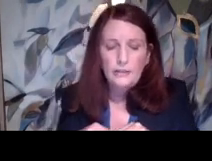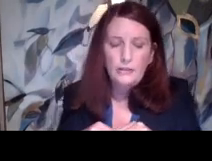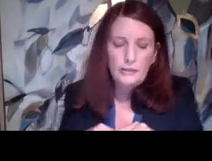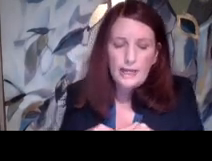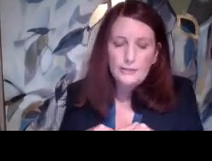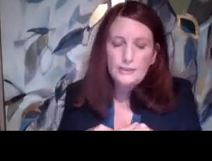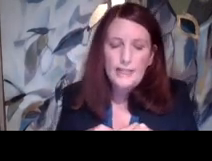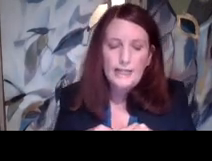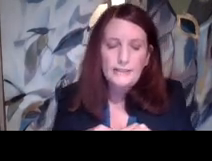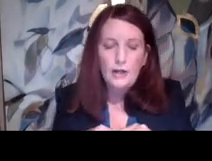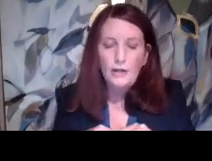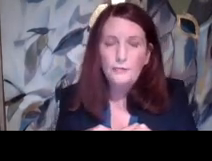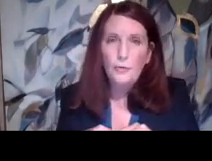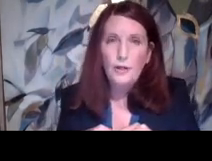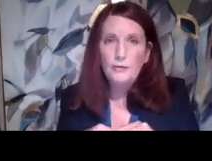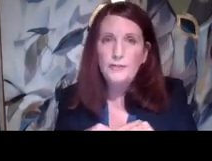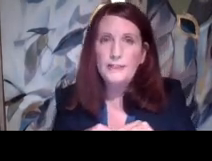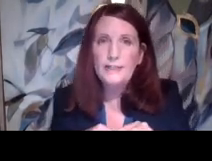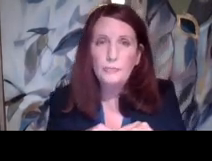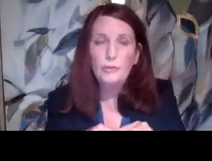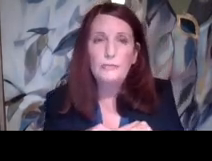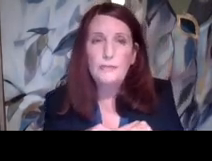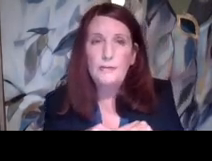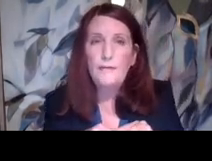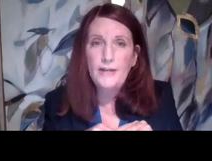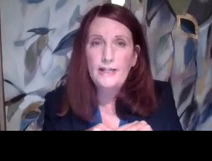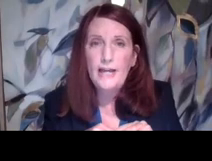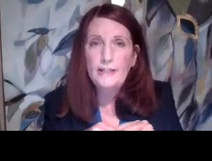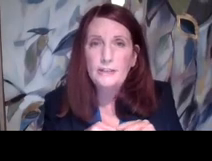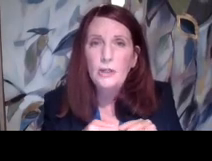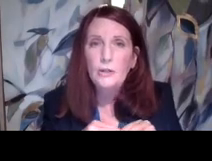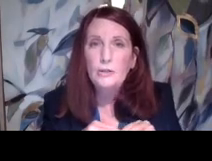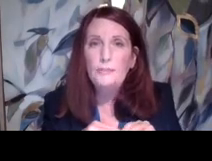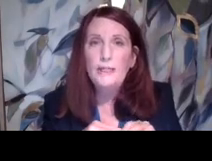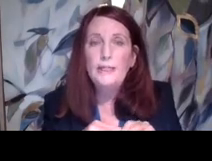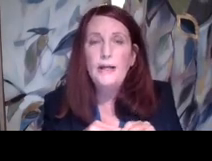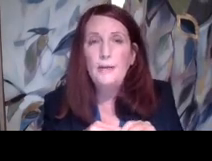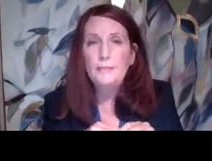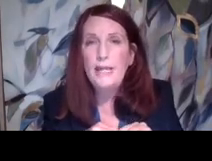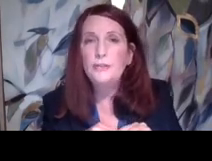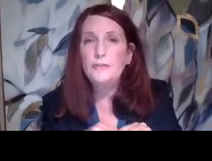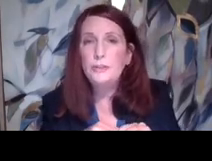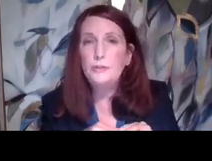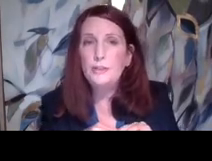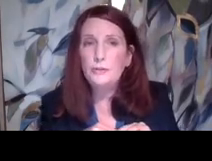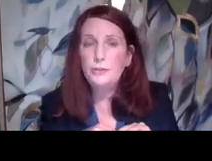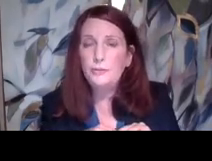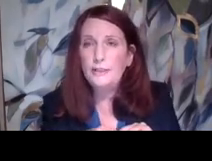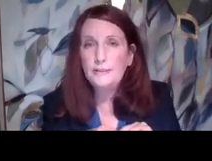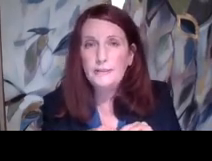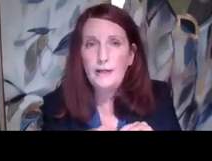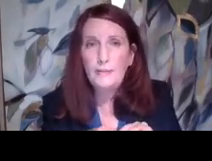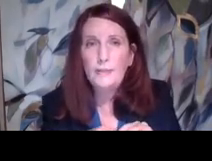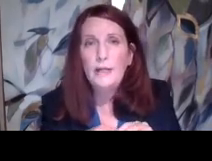and as we said, the other four other things that will affect that could be, um, the age of the student or